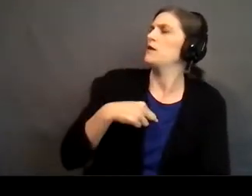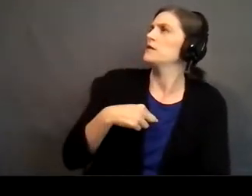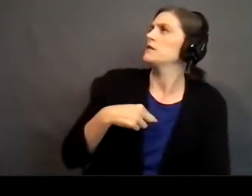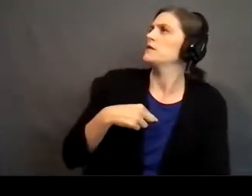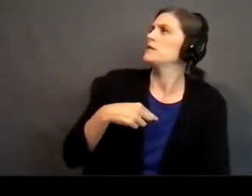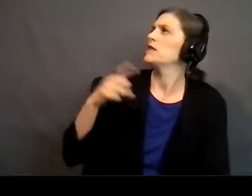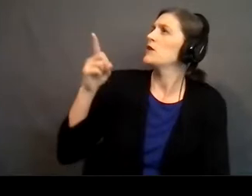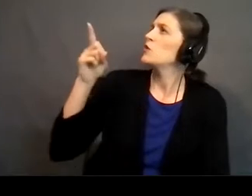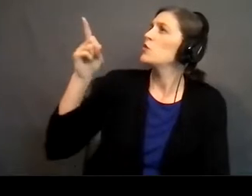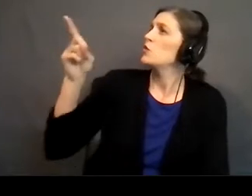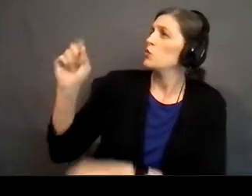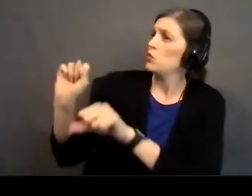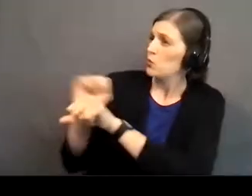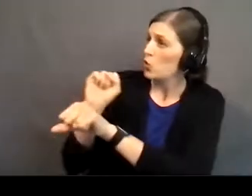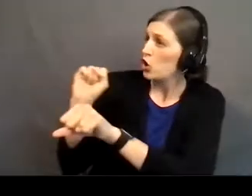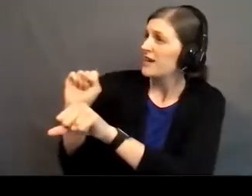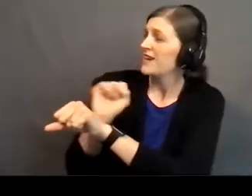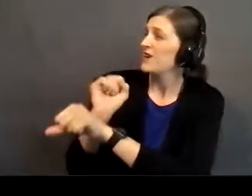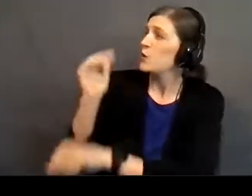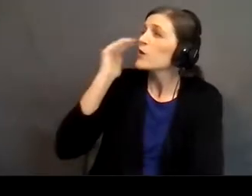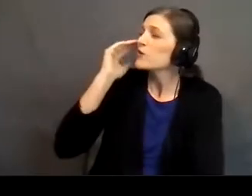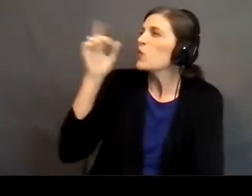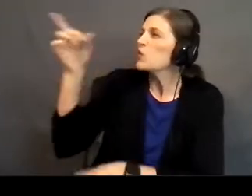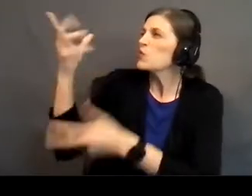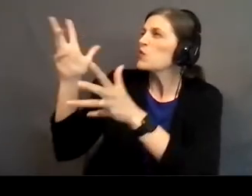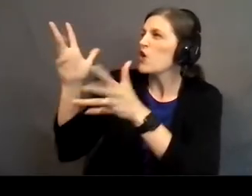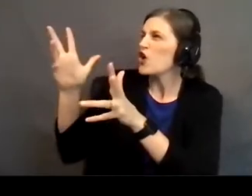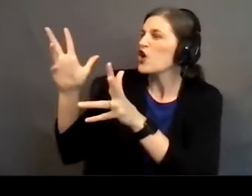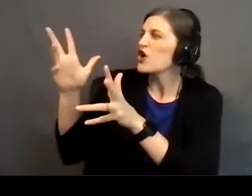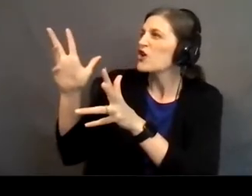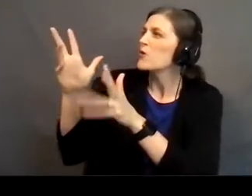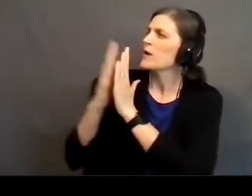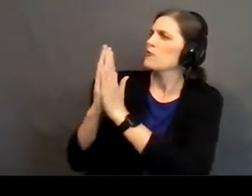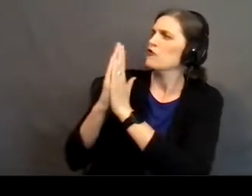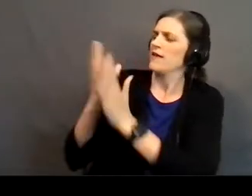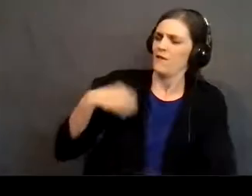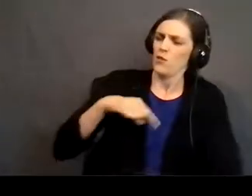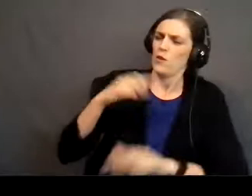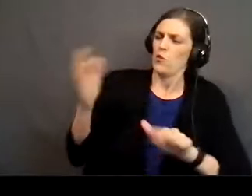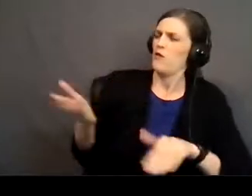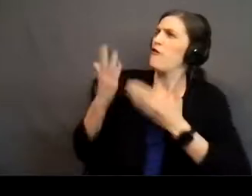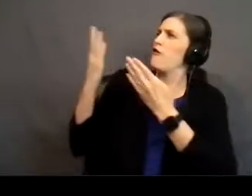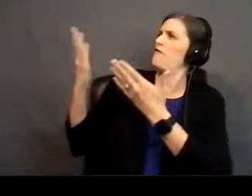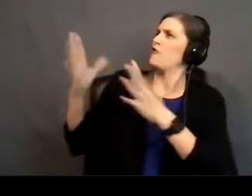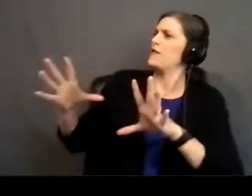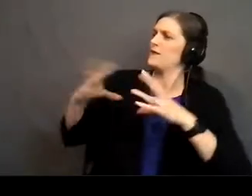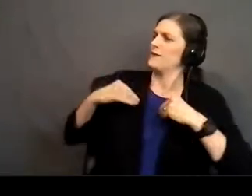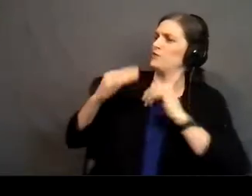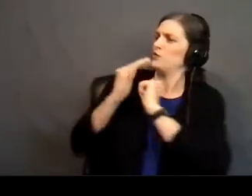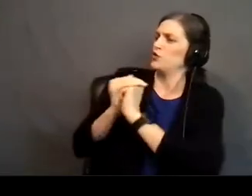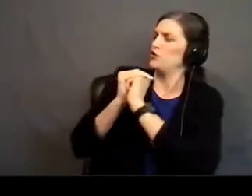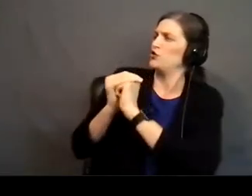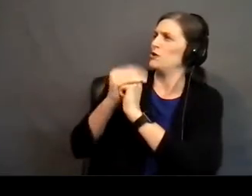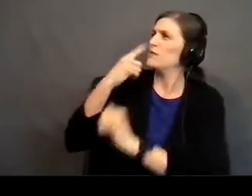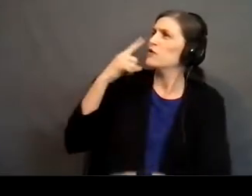you would be working. We know that you are. And we pray that we would offer up acceptable worship to you